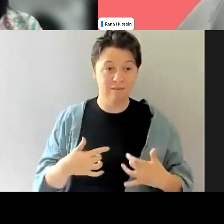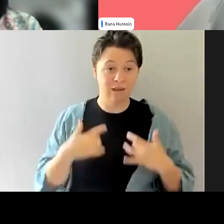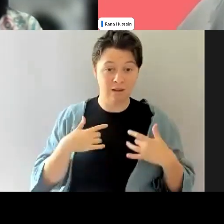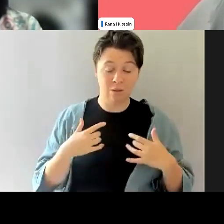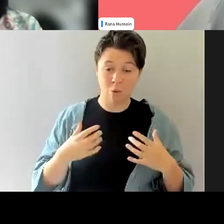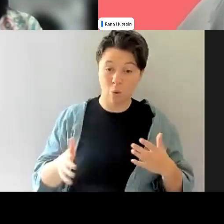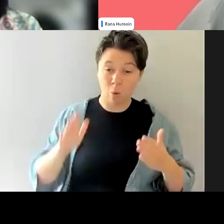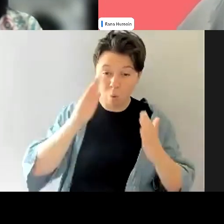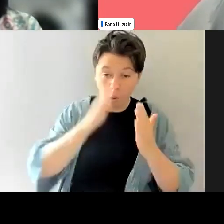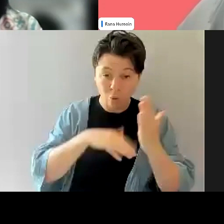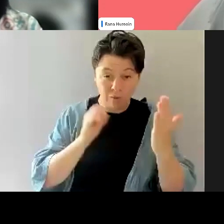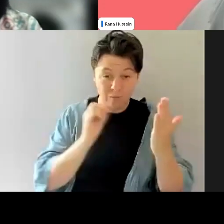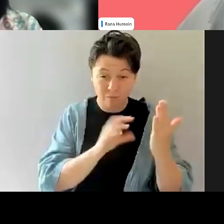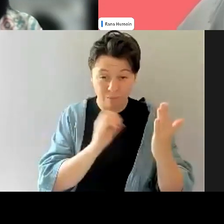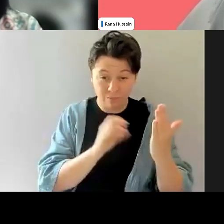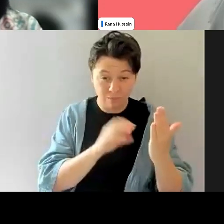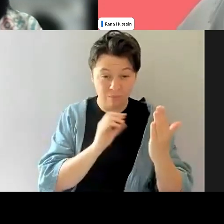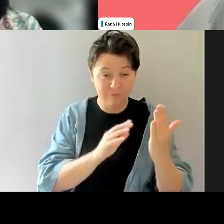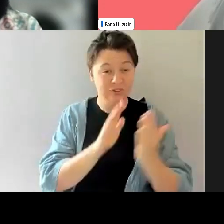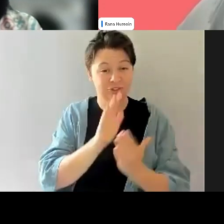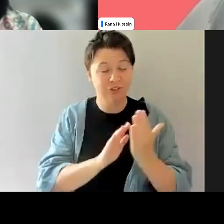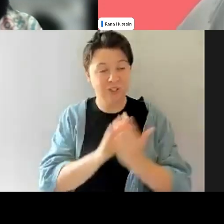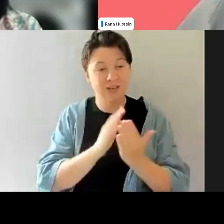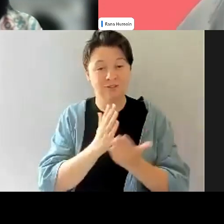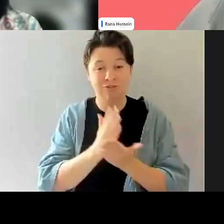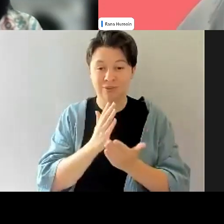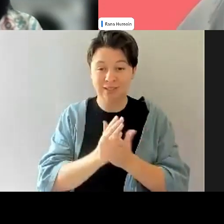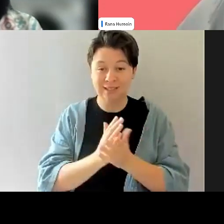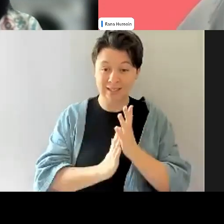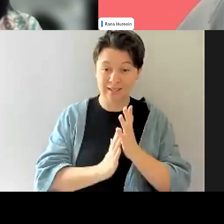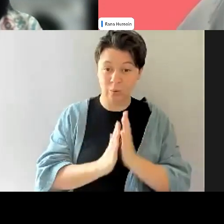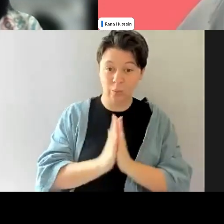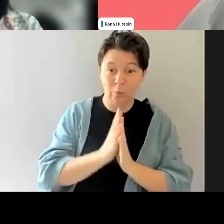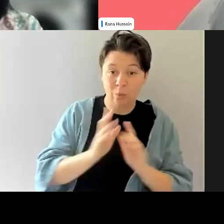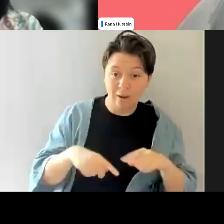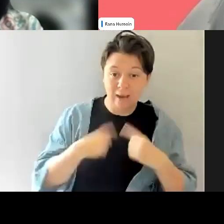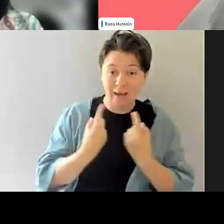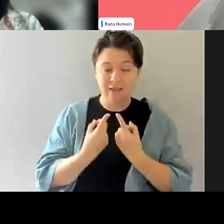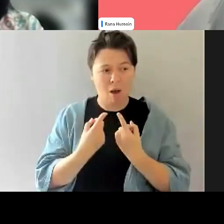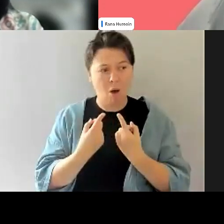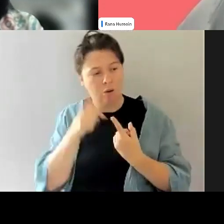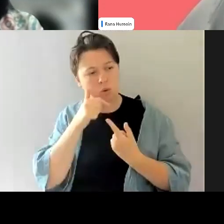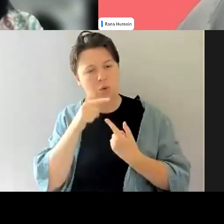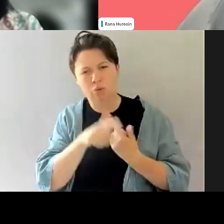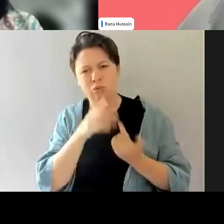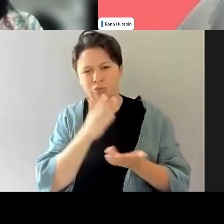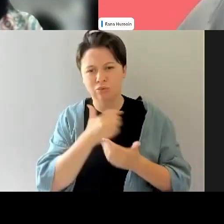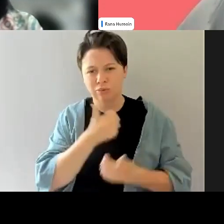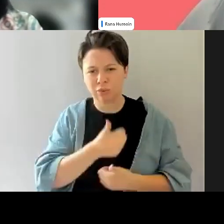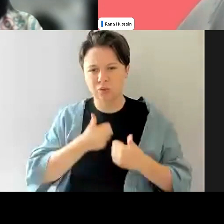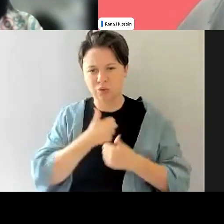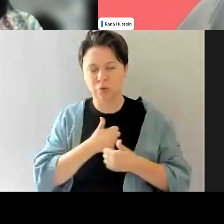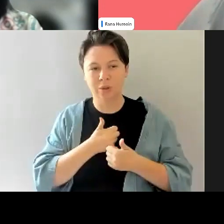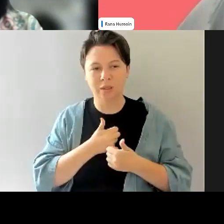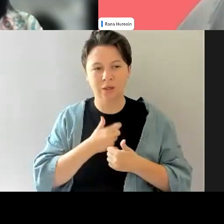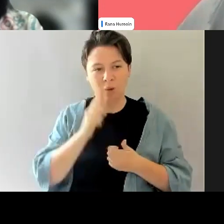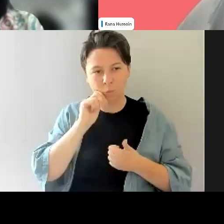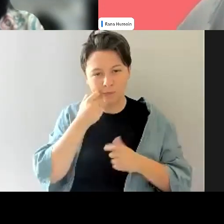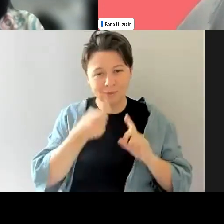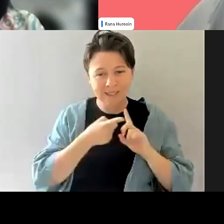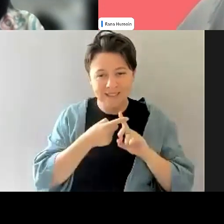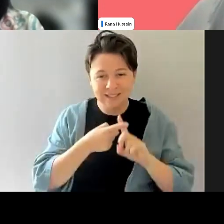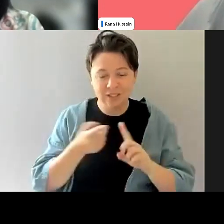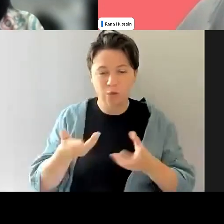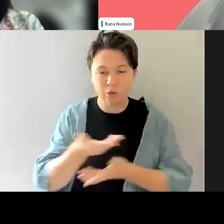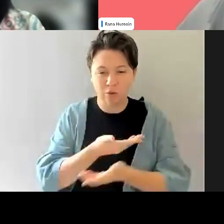feedback there and comments just, uh, give us that, that encouragement that you've enjoyed the conversation as well. Let's keep these conversations